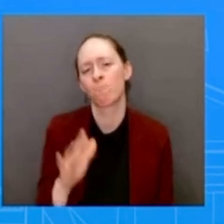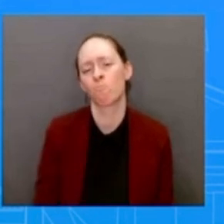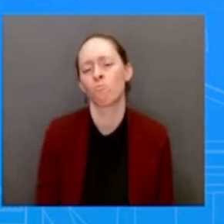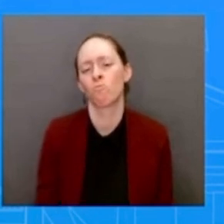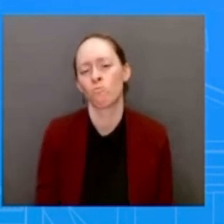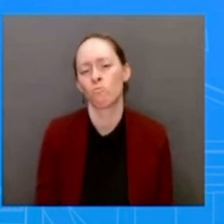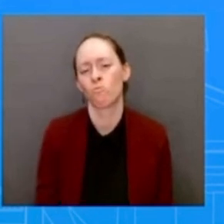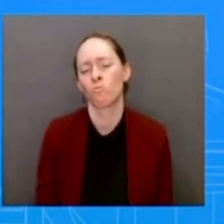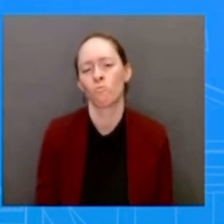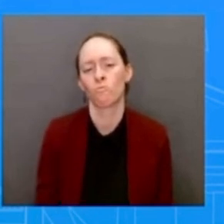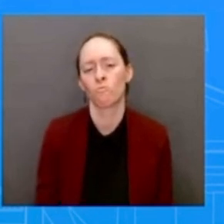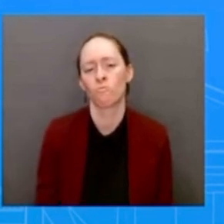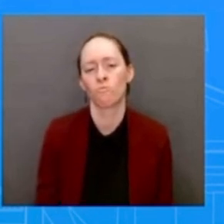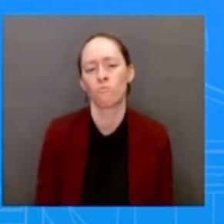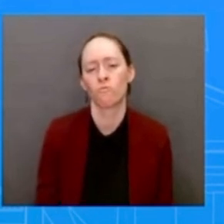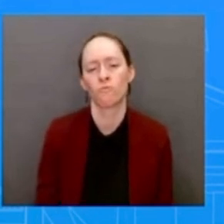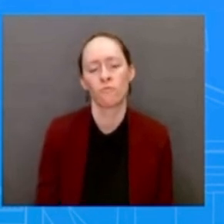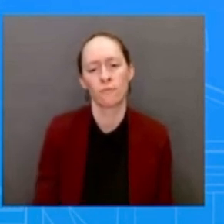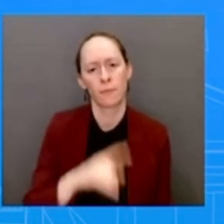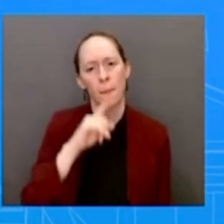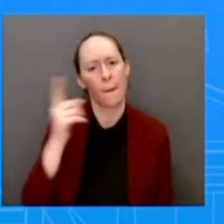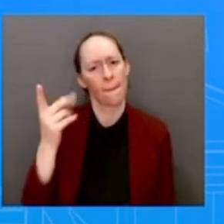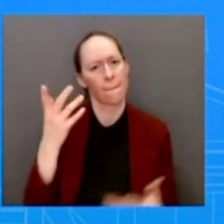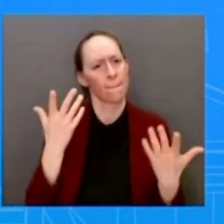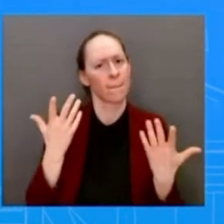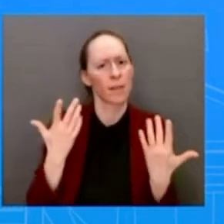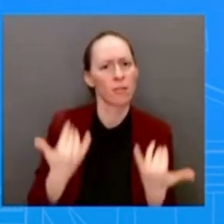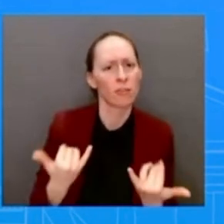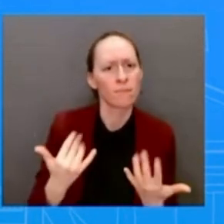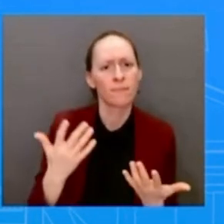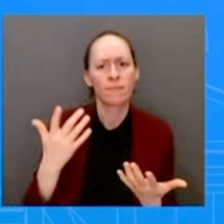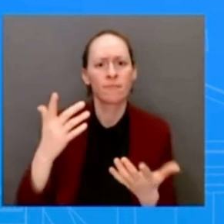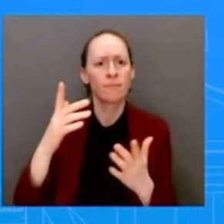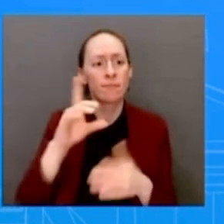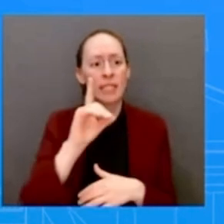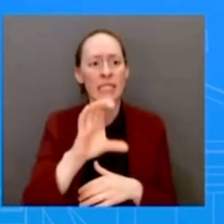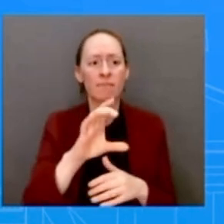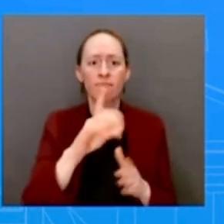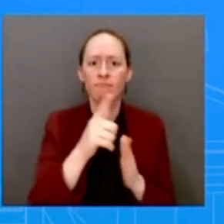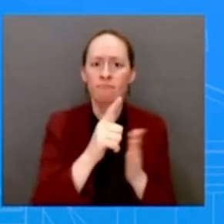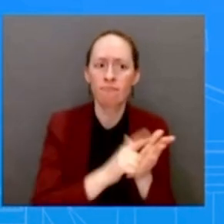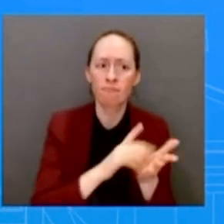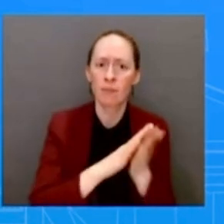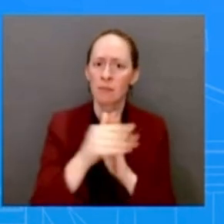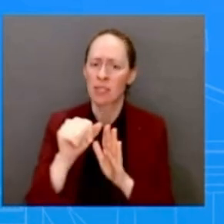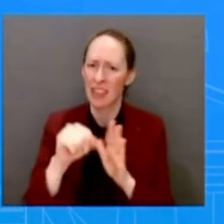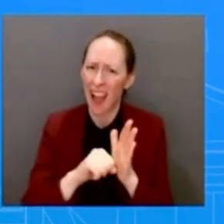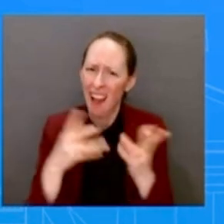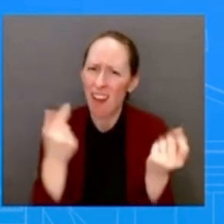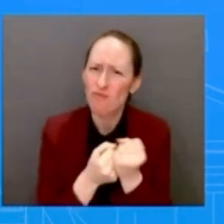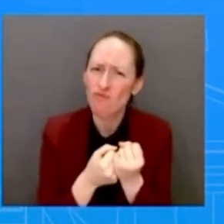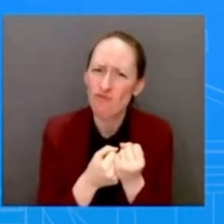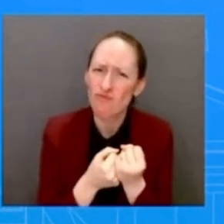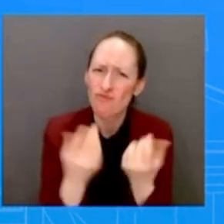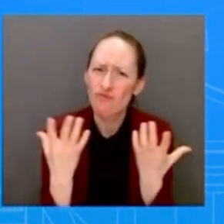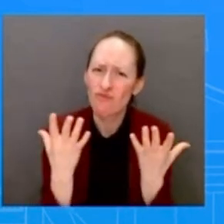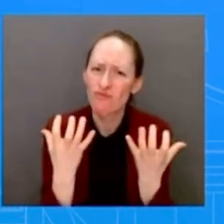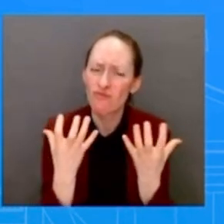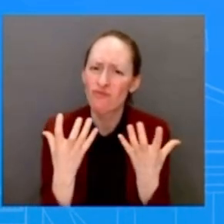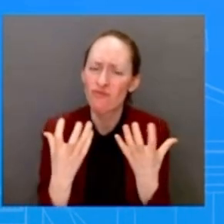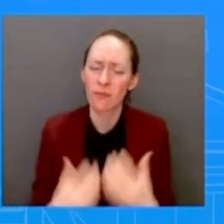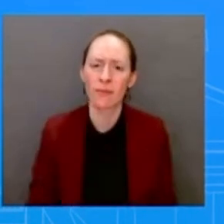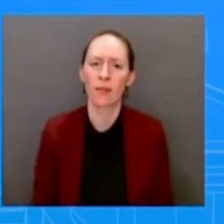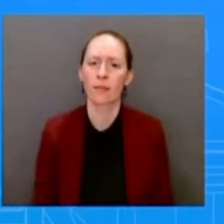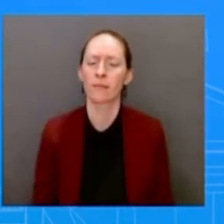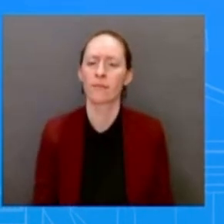where we were. That's what we were at the time. Wanted to make sure that we, again, lifted up where the president has been for the